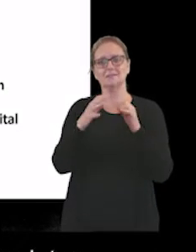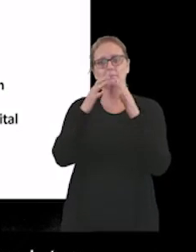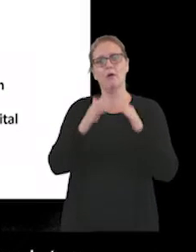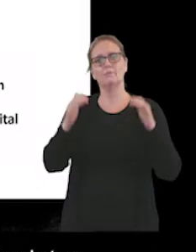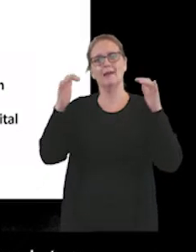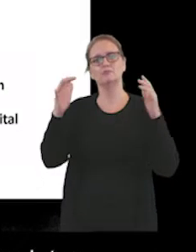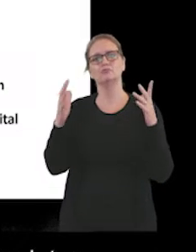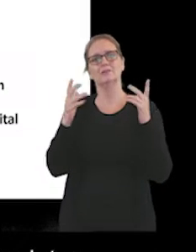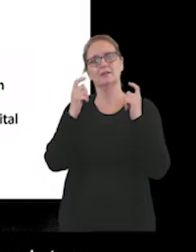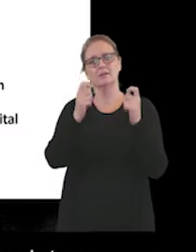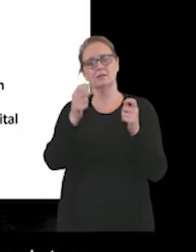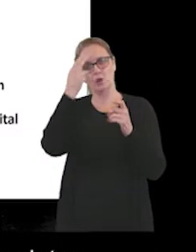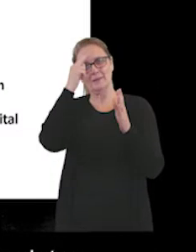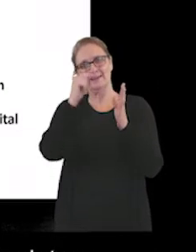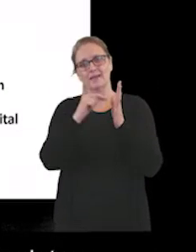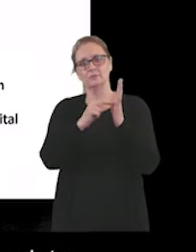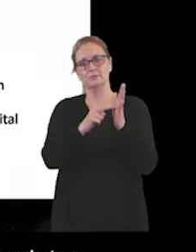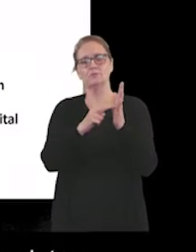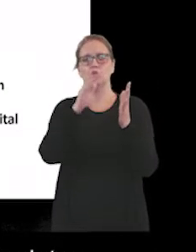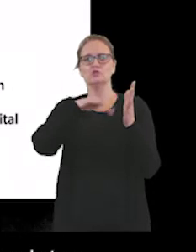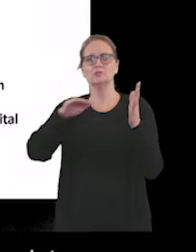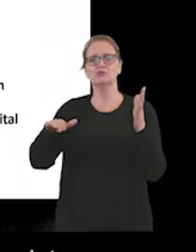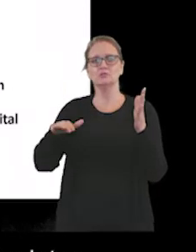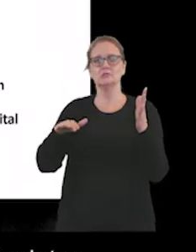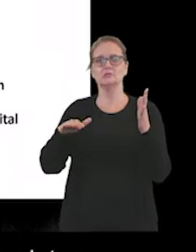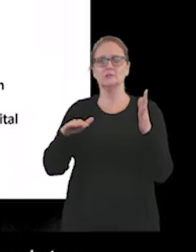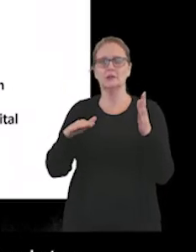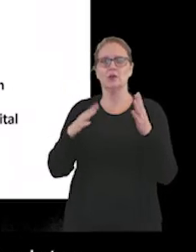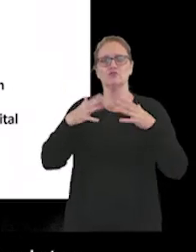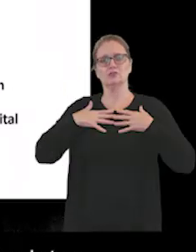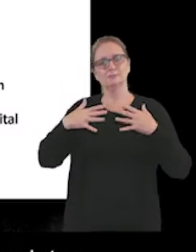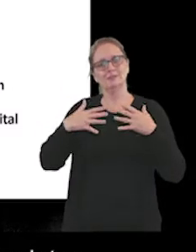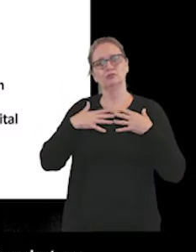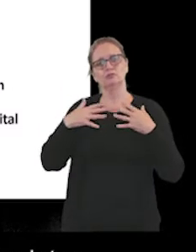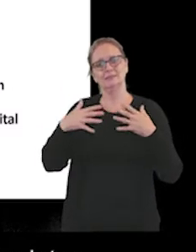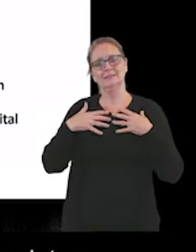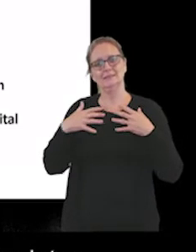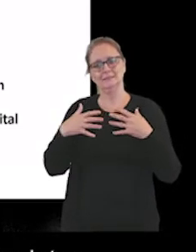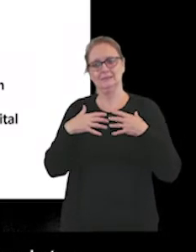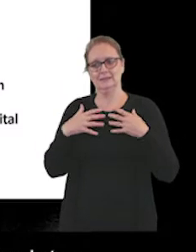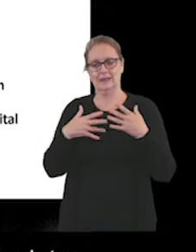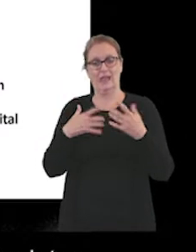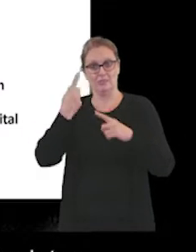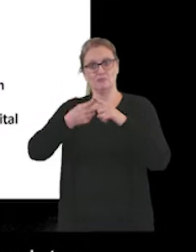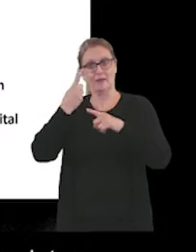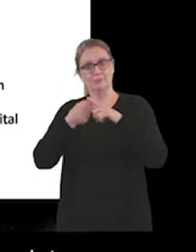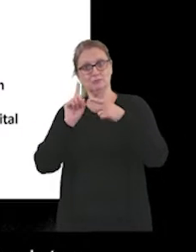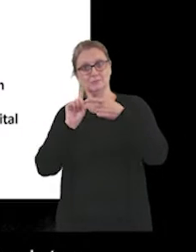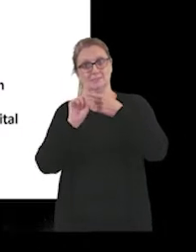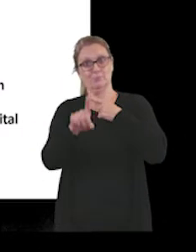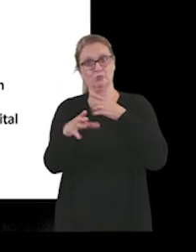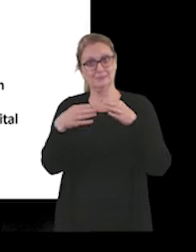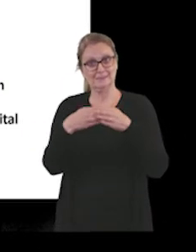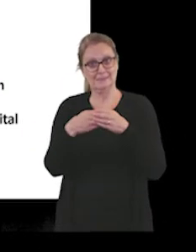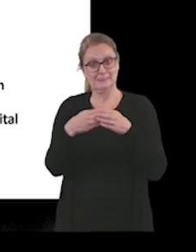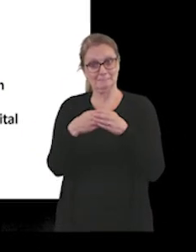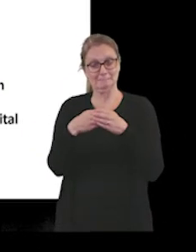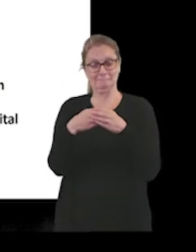Our Children's Community of Respiratory Physiotherapy, including Rapid Response Team, was